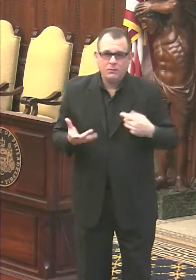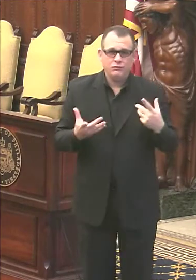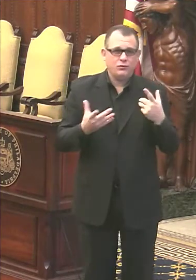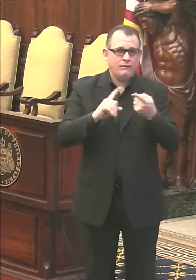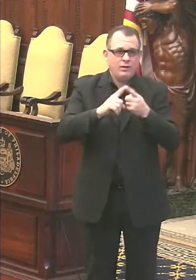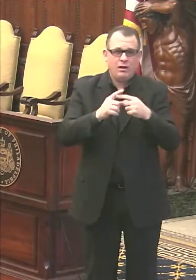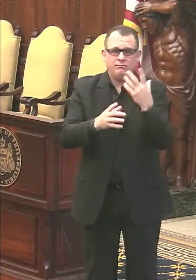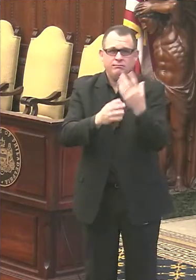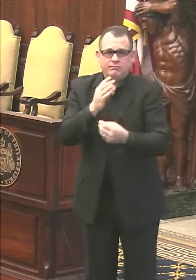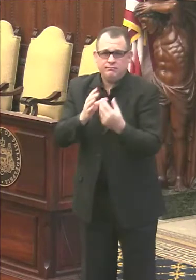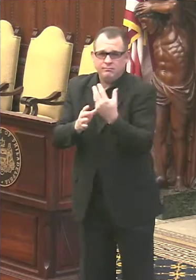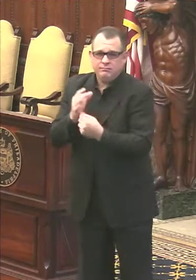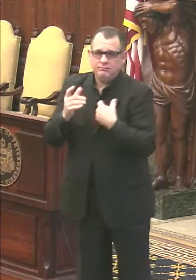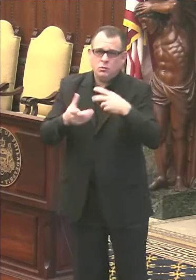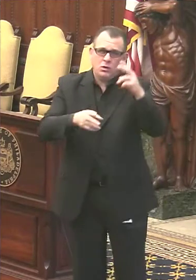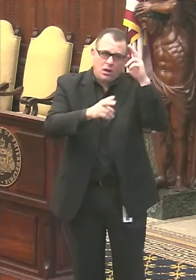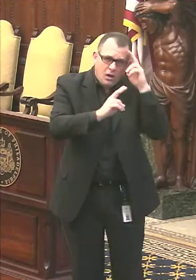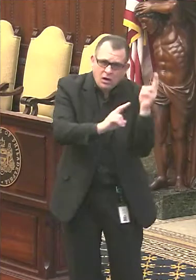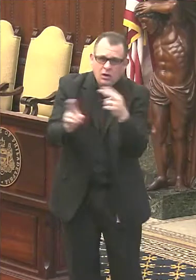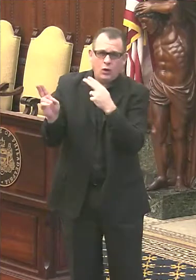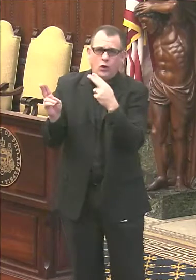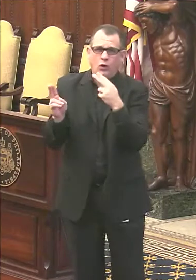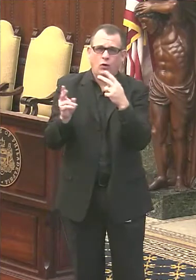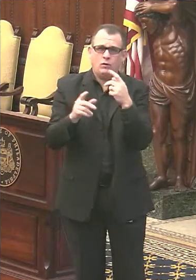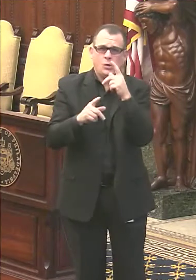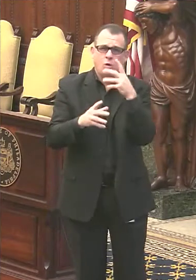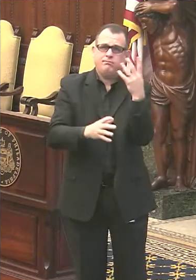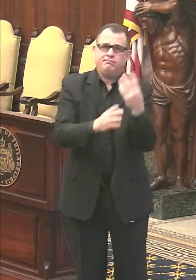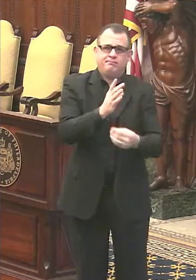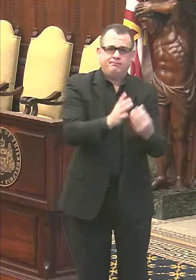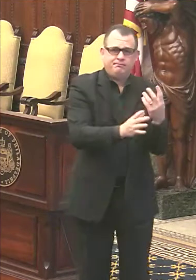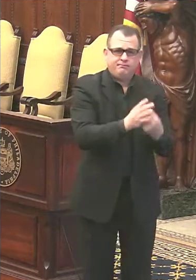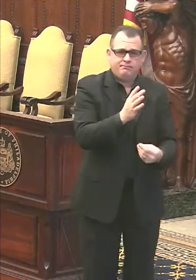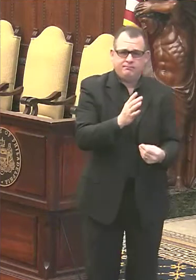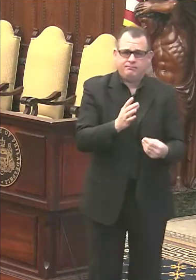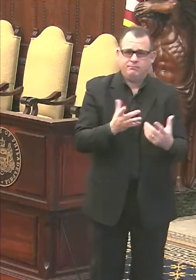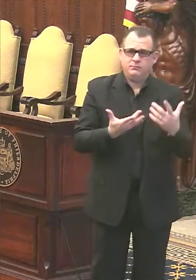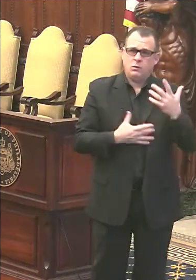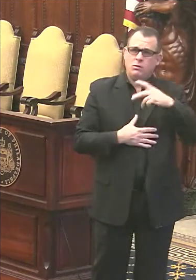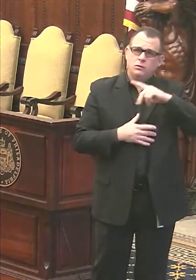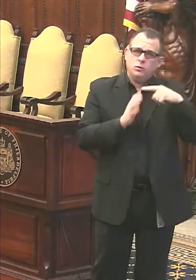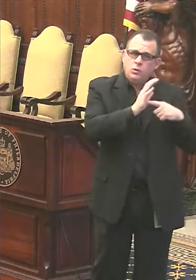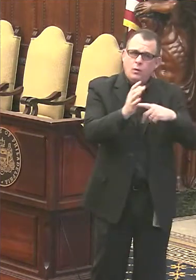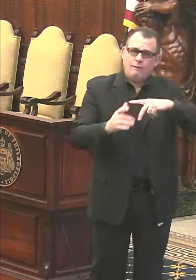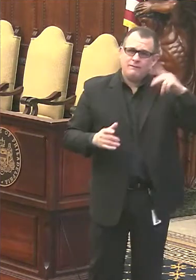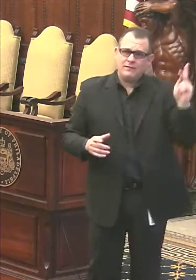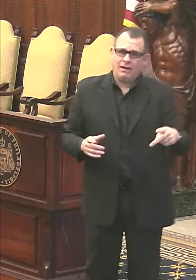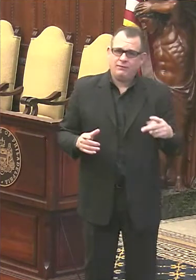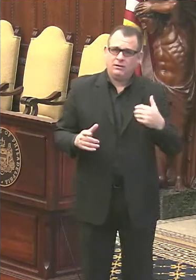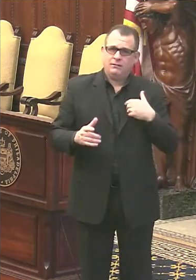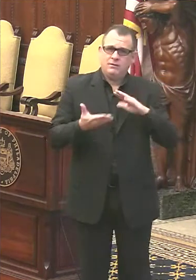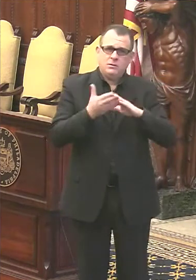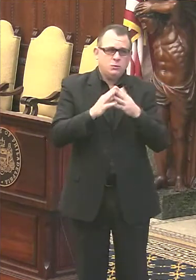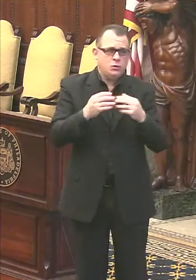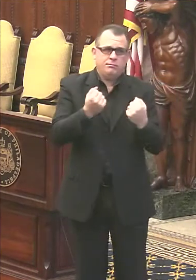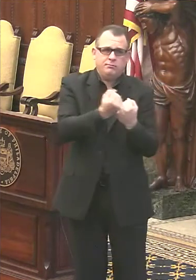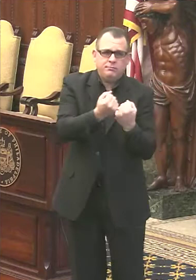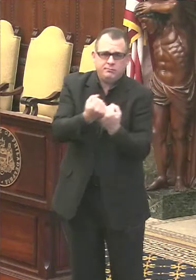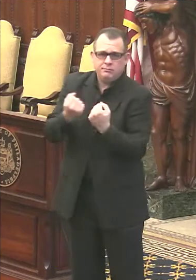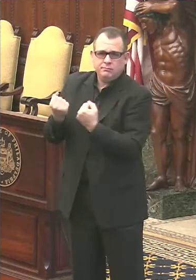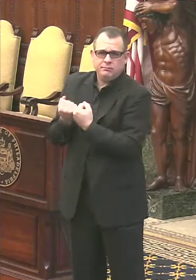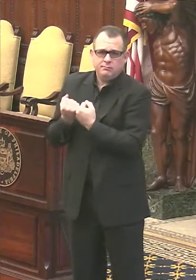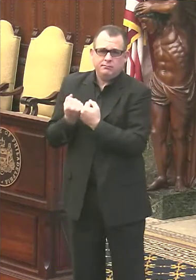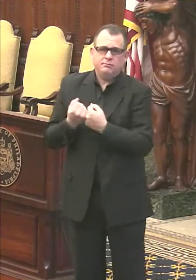So I'm proud that Philadelphia is taking part in this national memorial and illuminating our communities this evening. And now to Dr. Farley for his update.